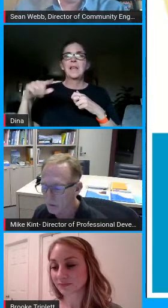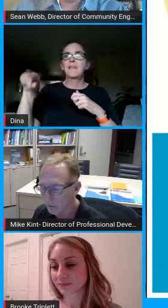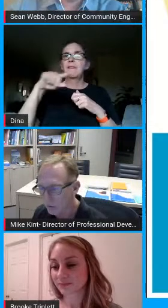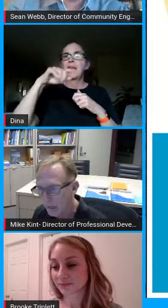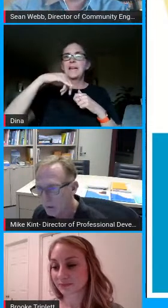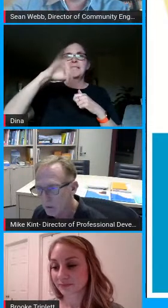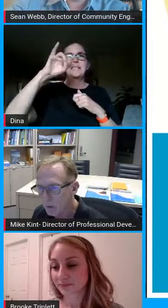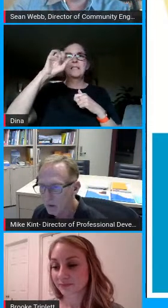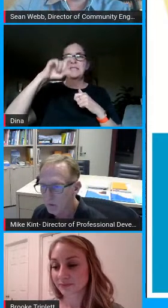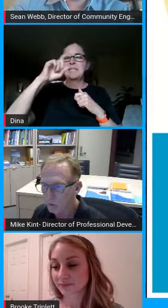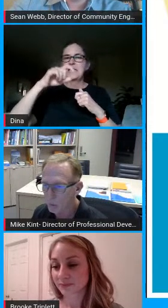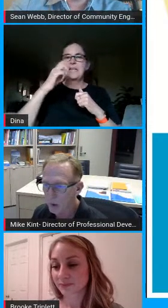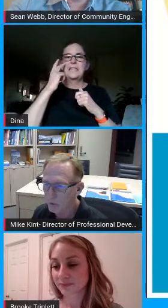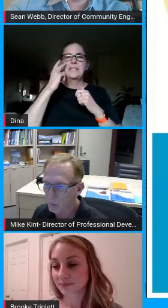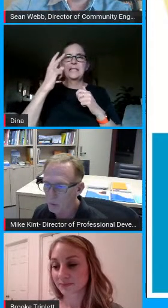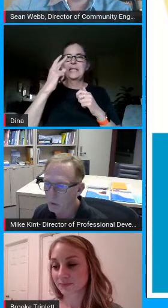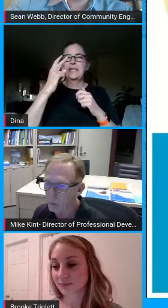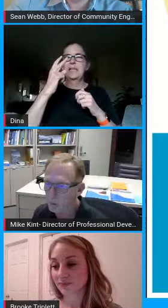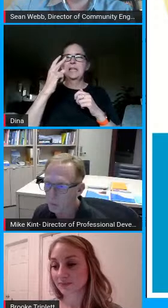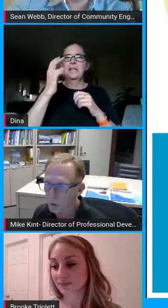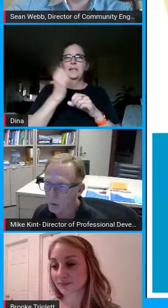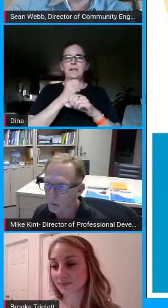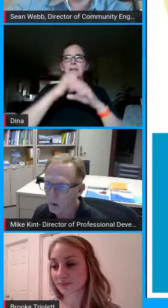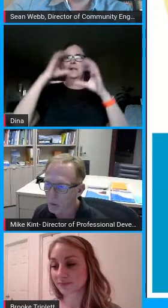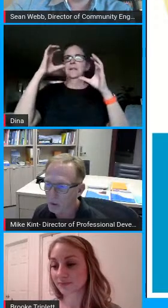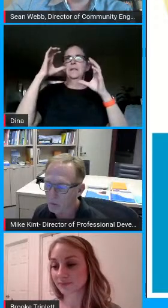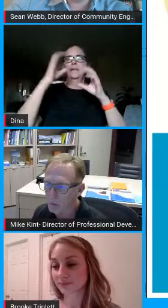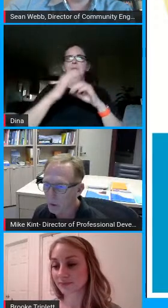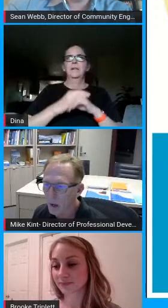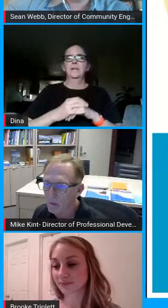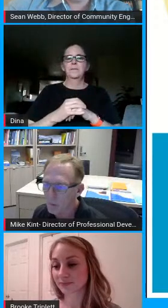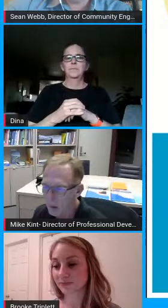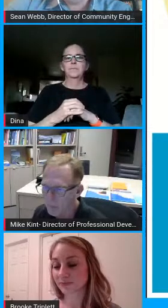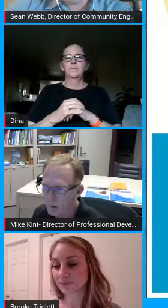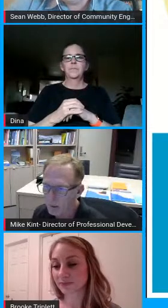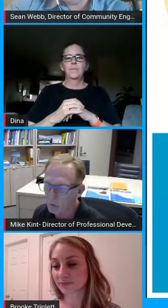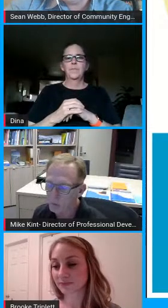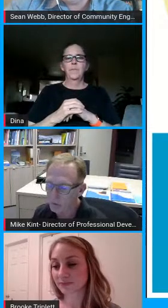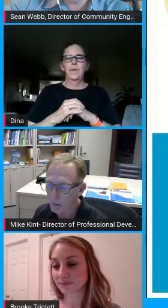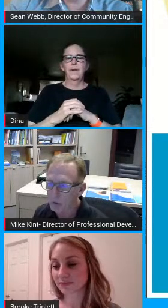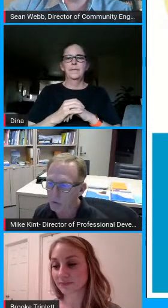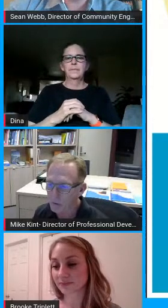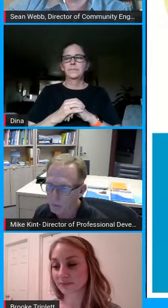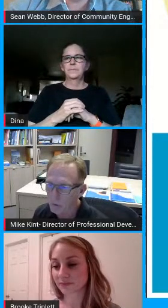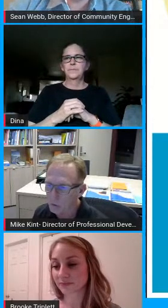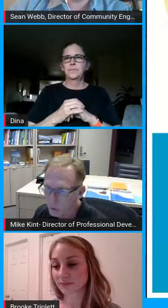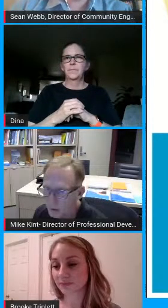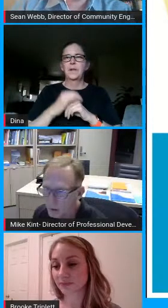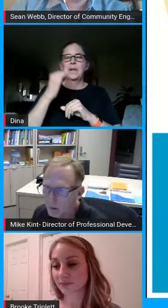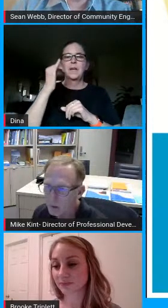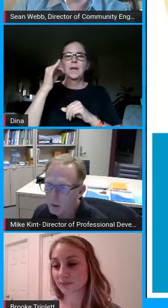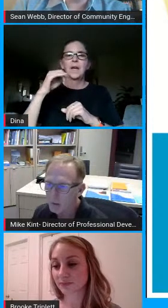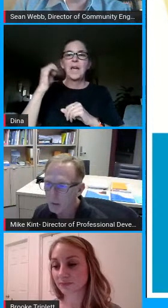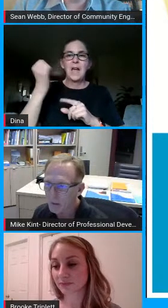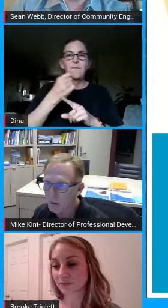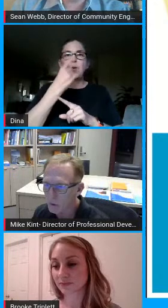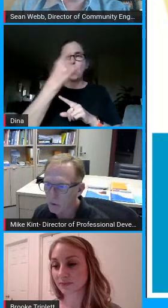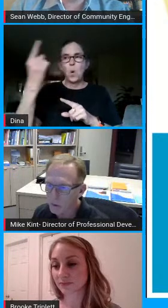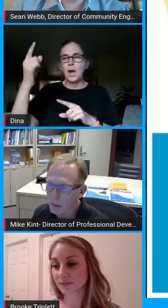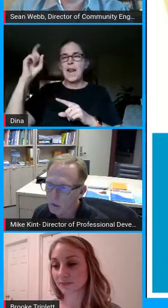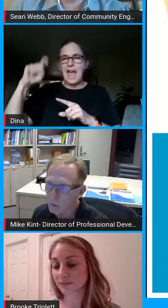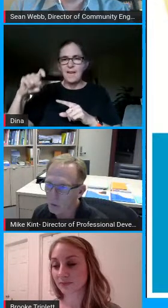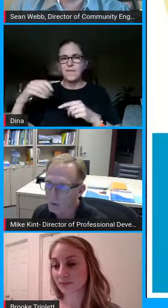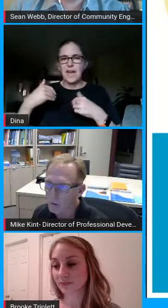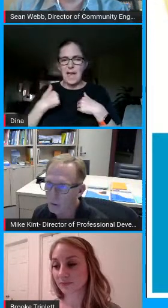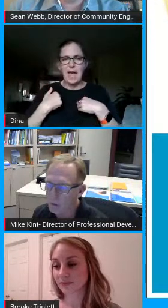seek out the site for some possibilities but really we we don't have myfi devices for every student right in that